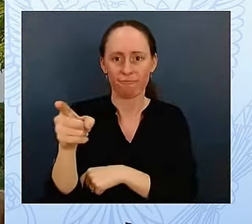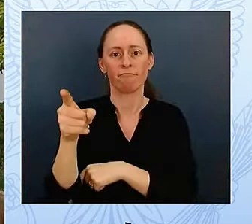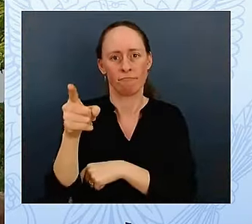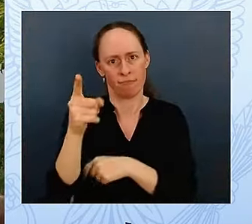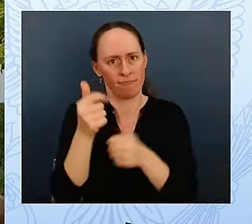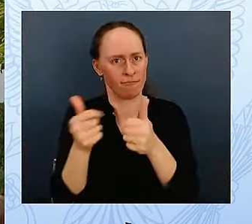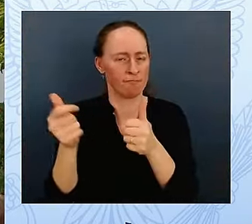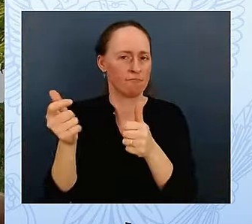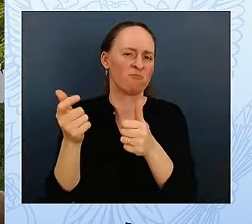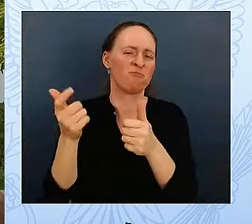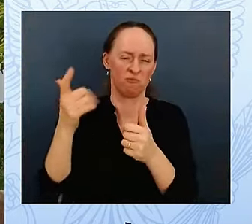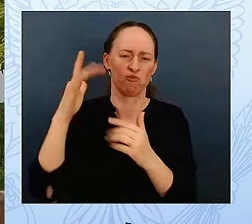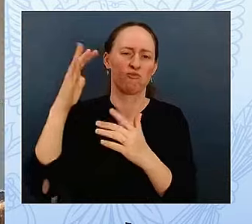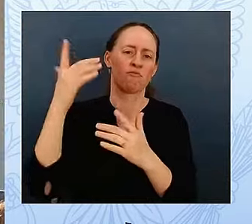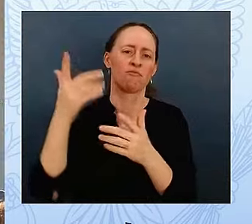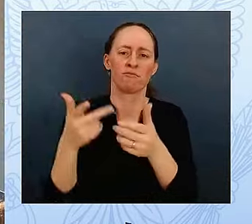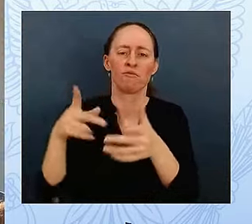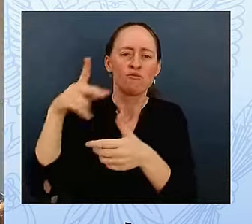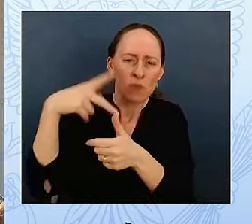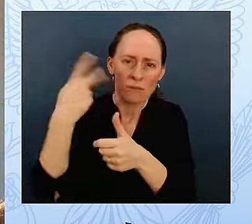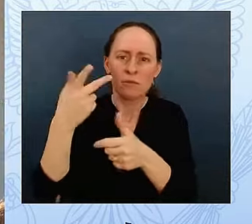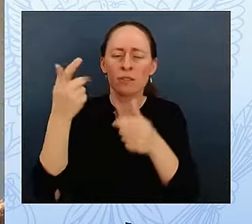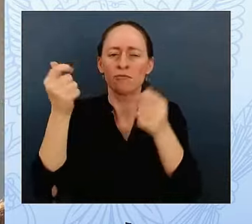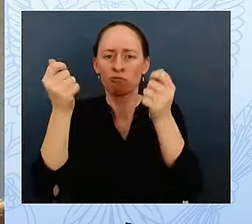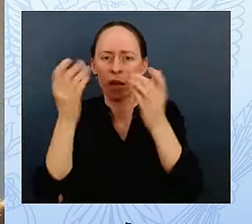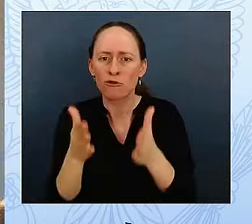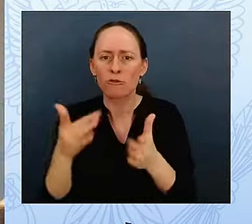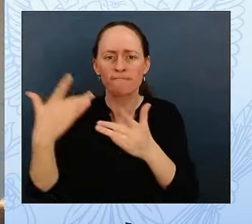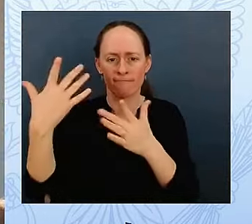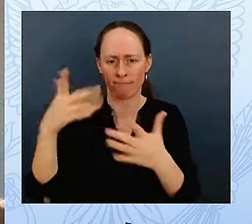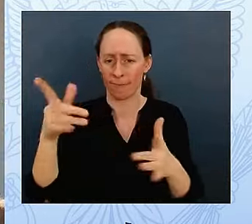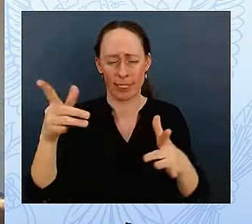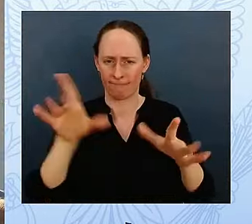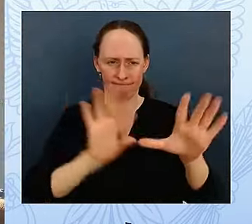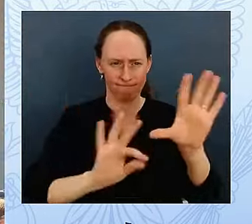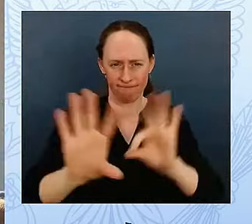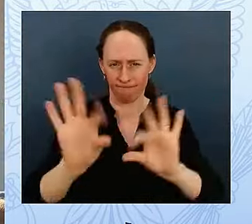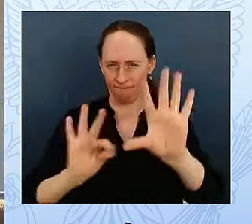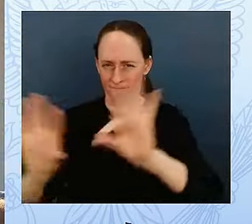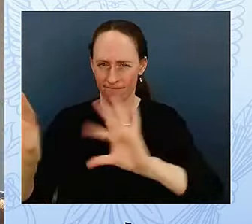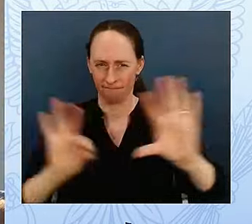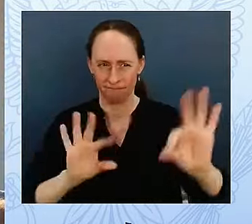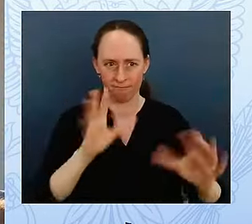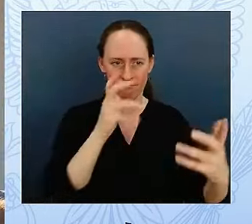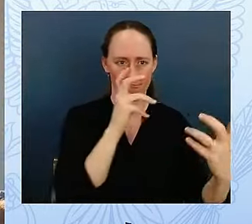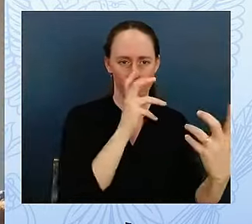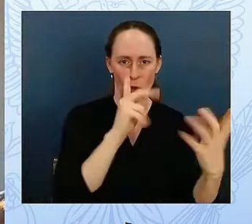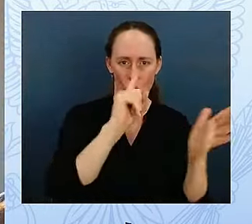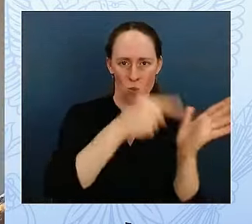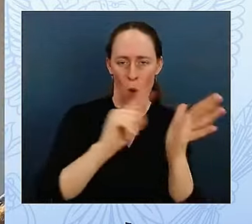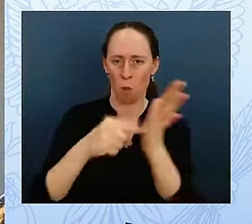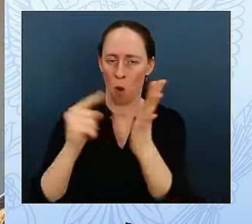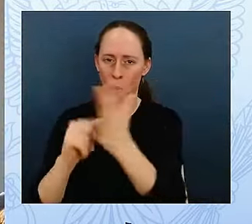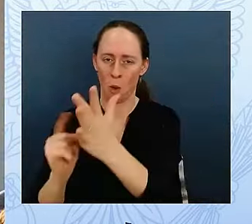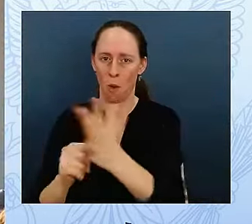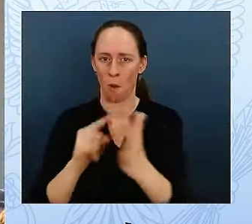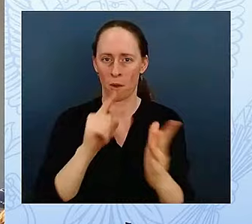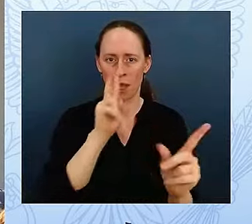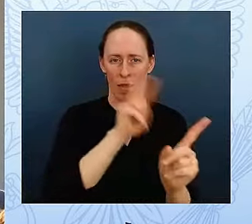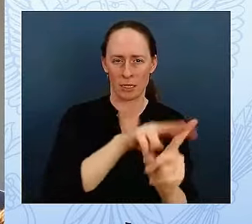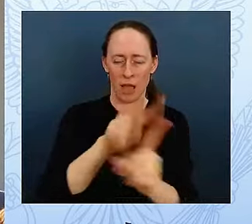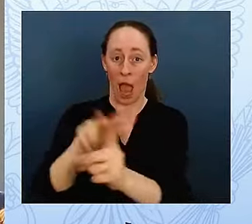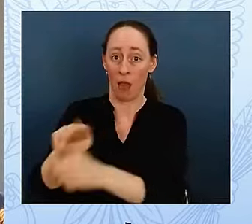for the look of the entire series, as well as being perhaps the one indispensable, irreplaceable member of our team.